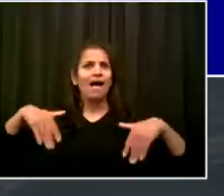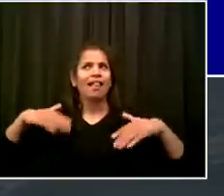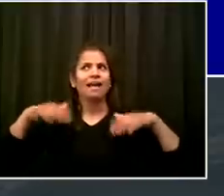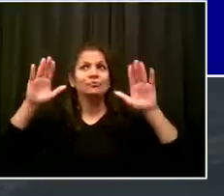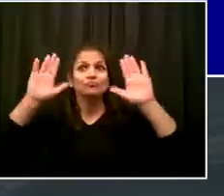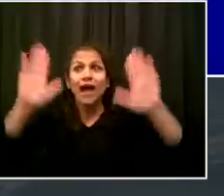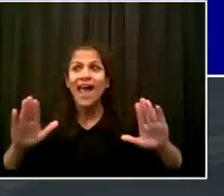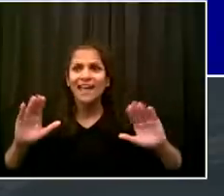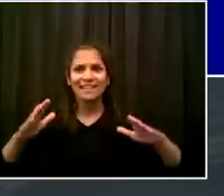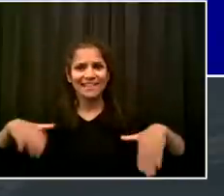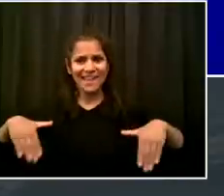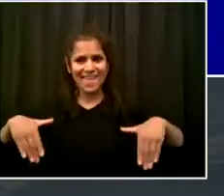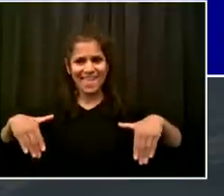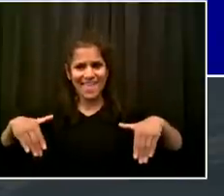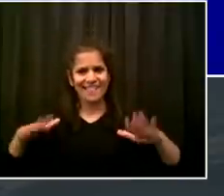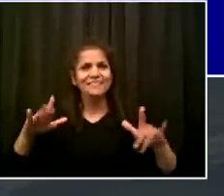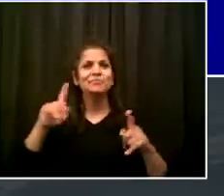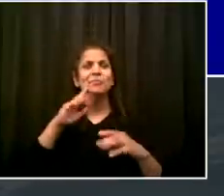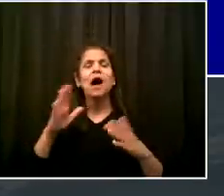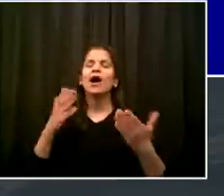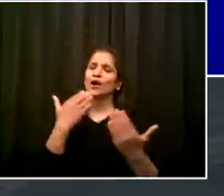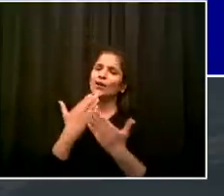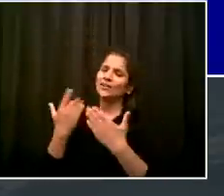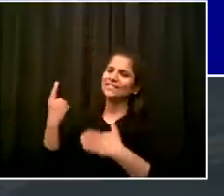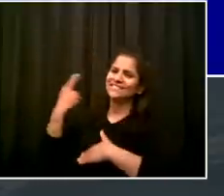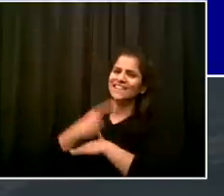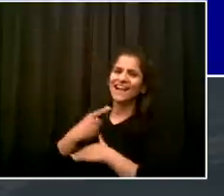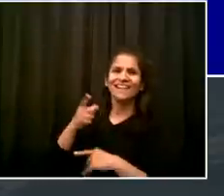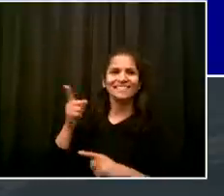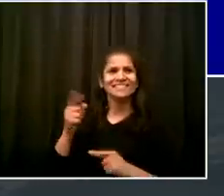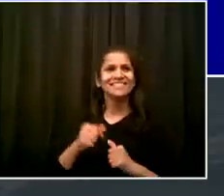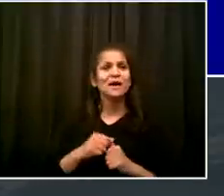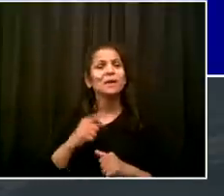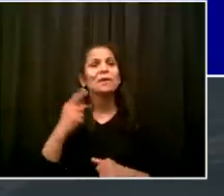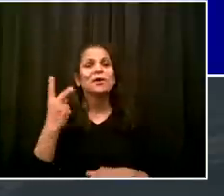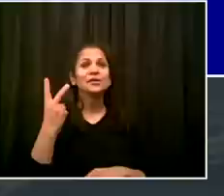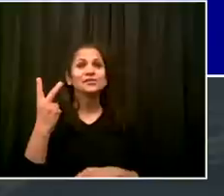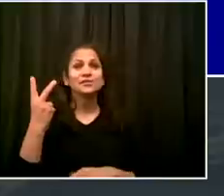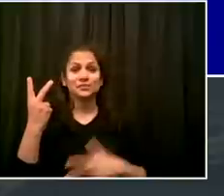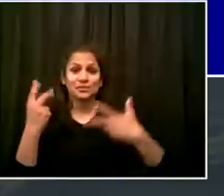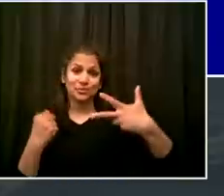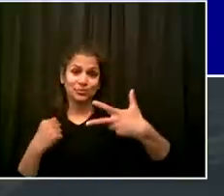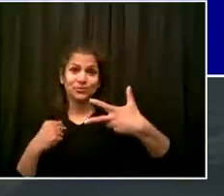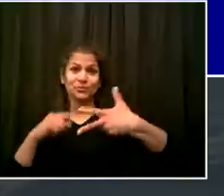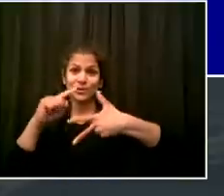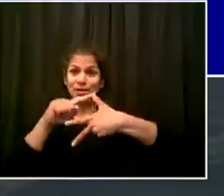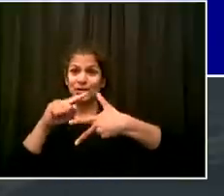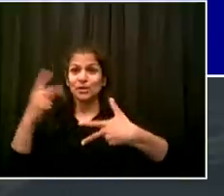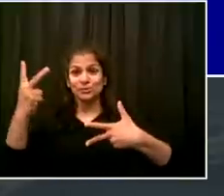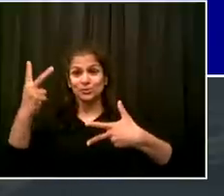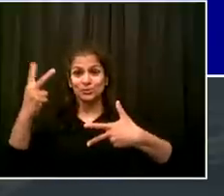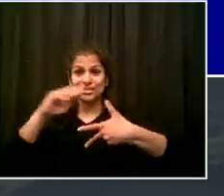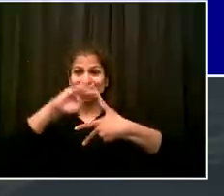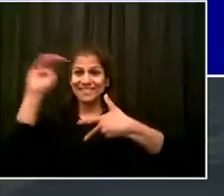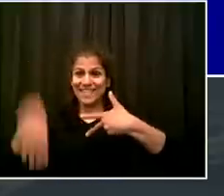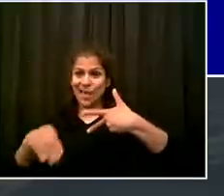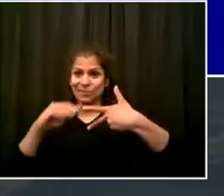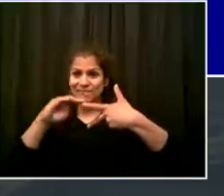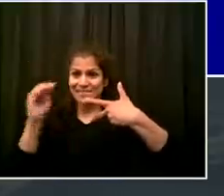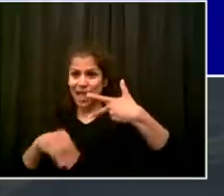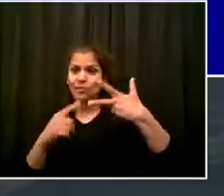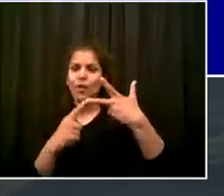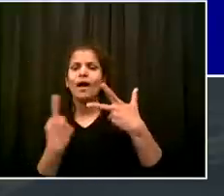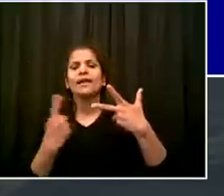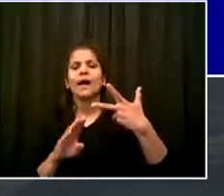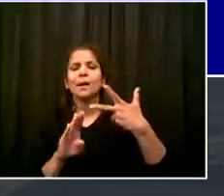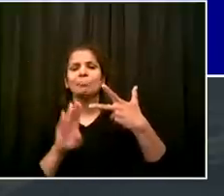two indicators down and one up by just a little. So, indicator one, daily number of people admitted to